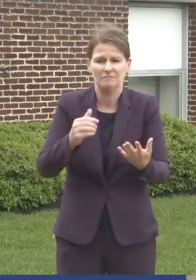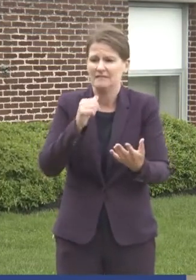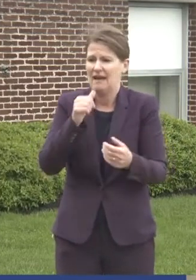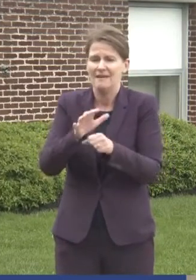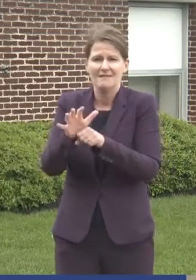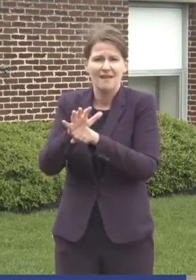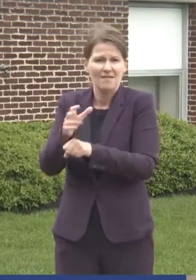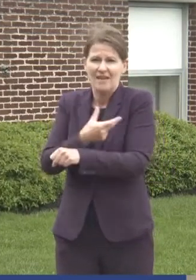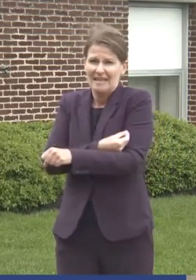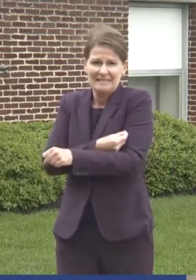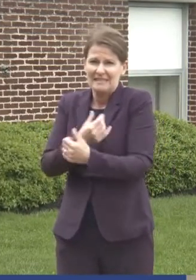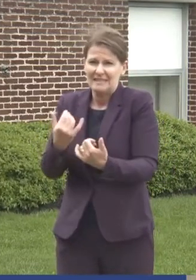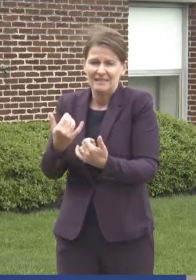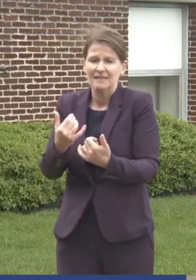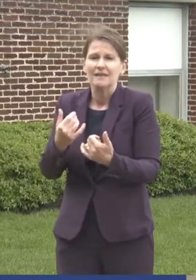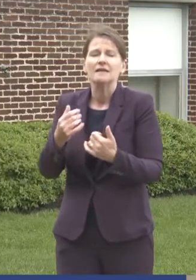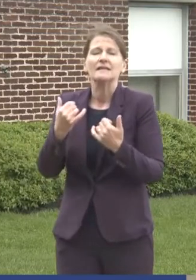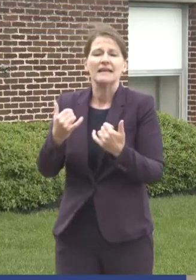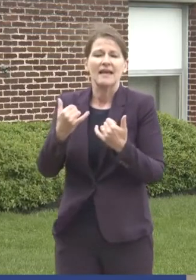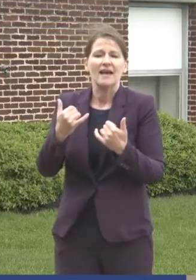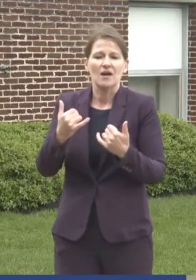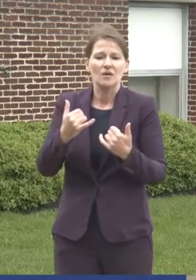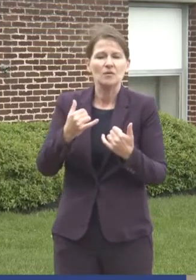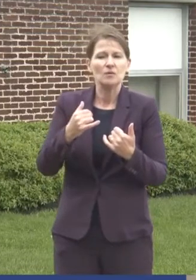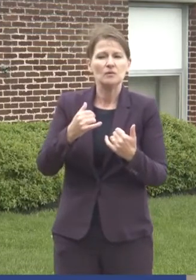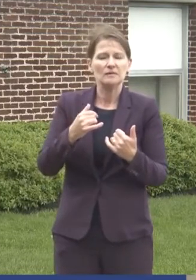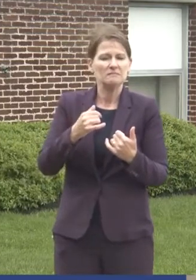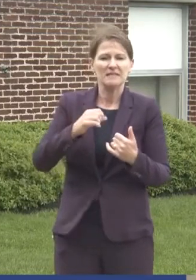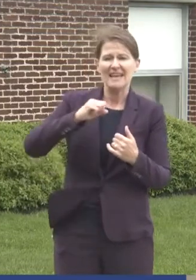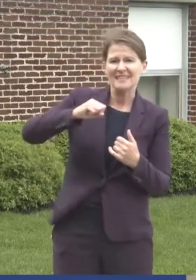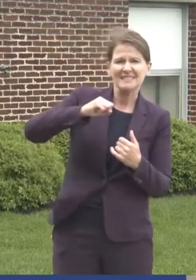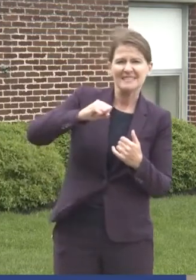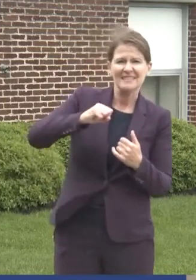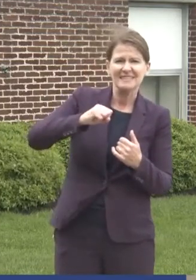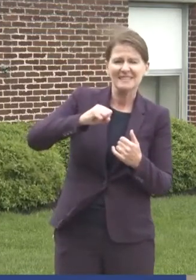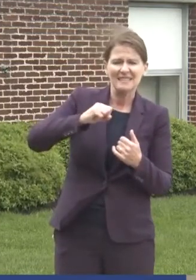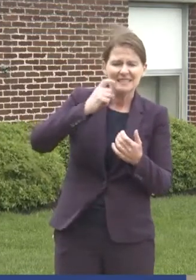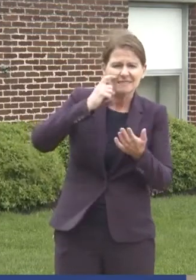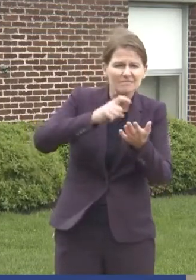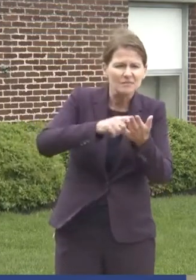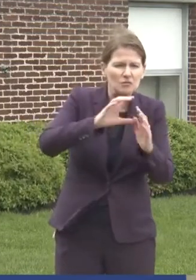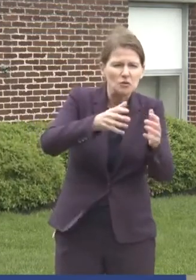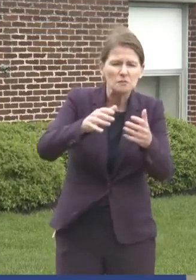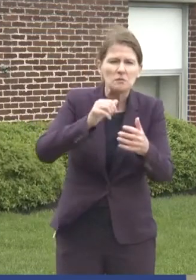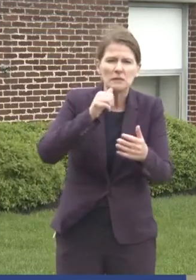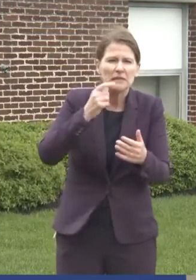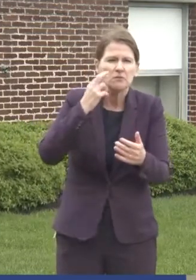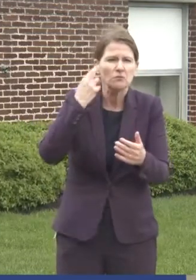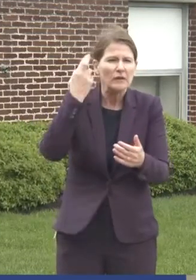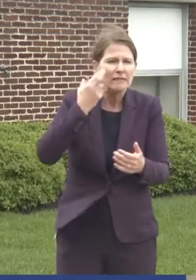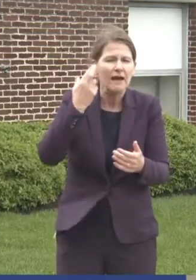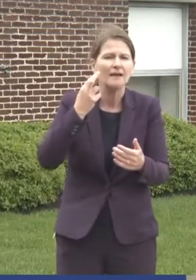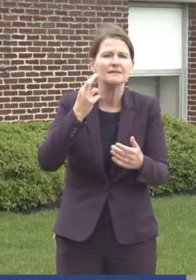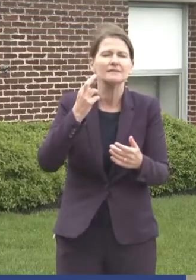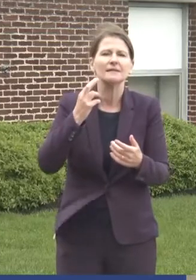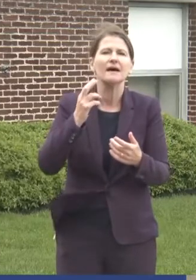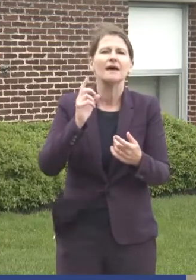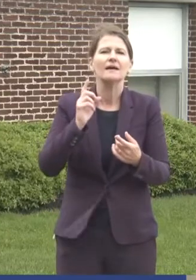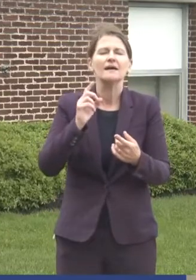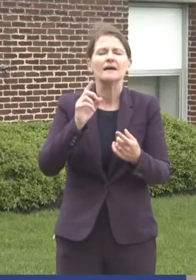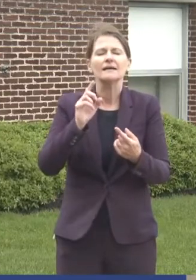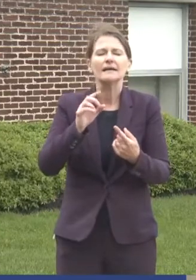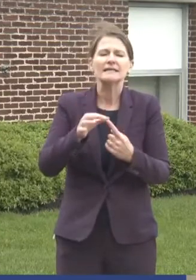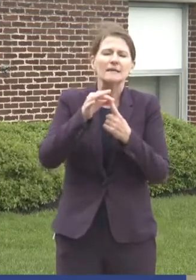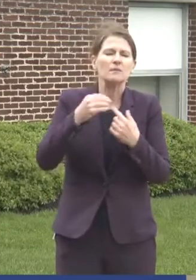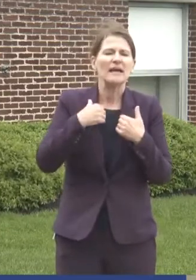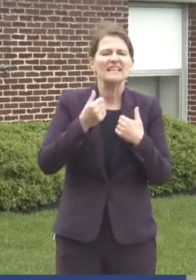just not enough supply. And so the hesitant hesitancy issue didn't really rear its ugly head, I think, except maybe in some of the we